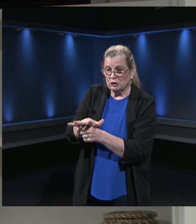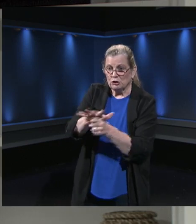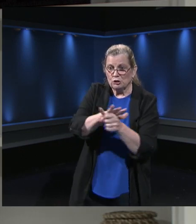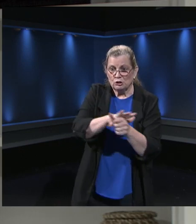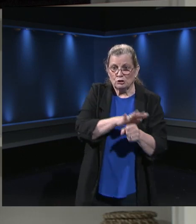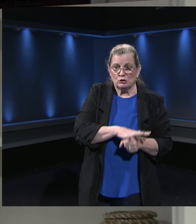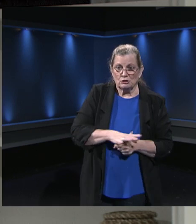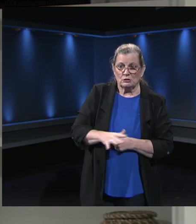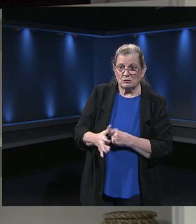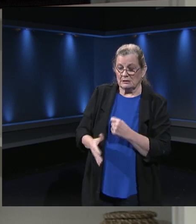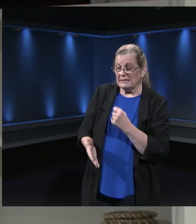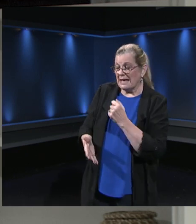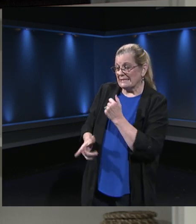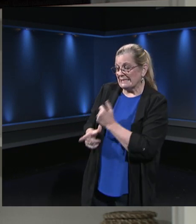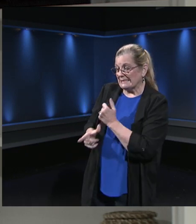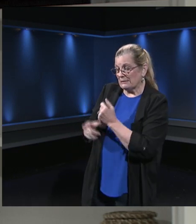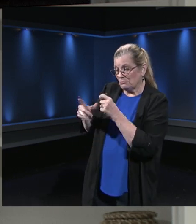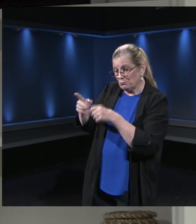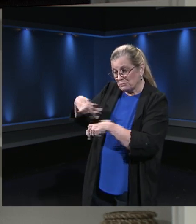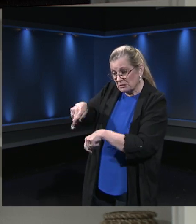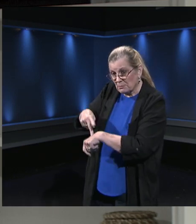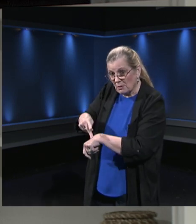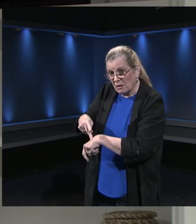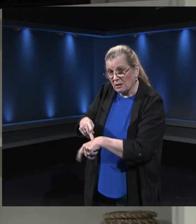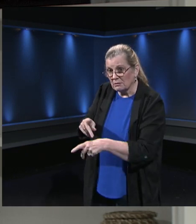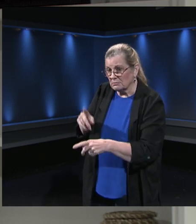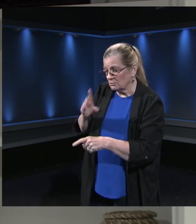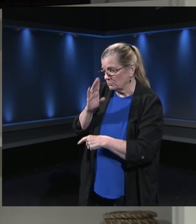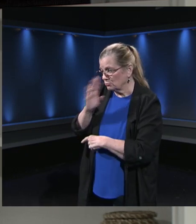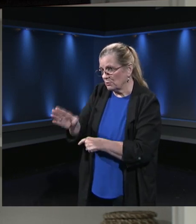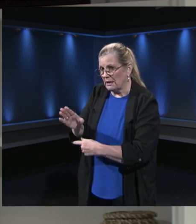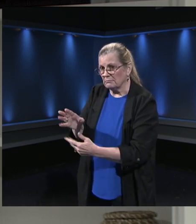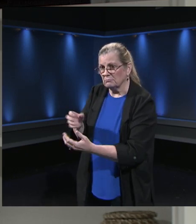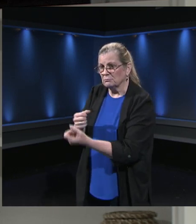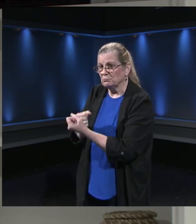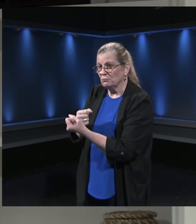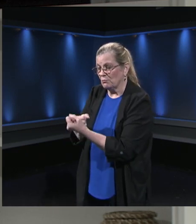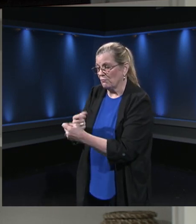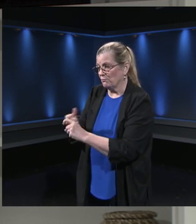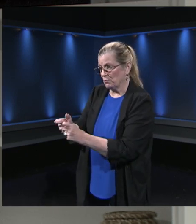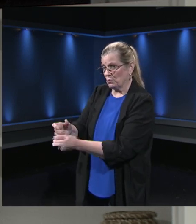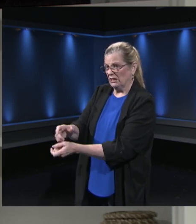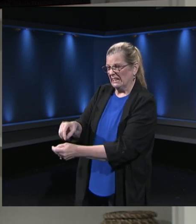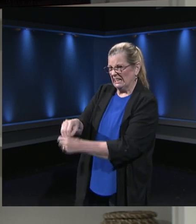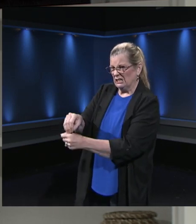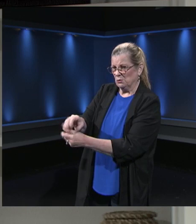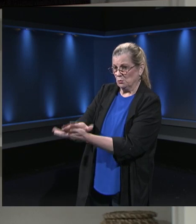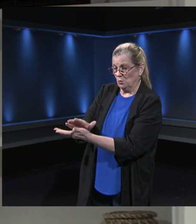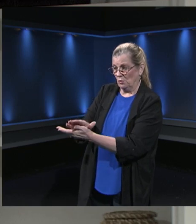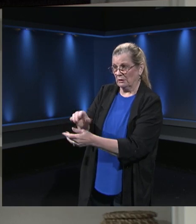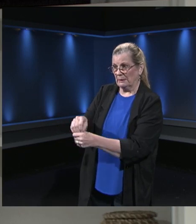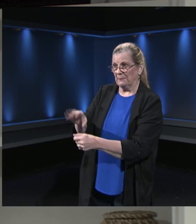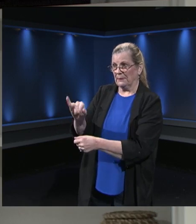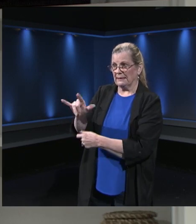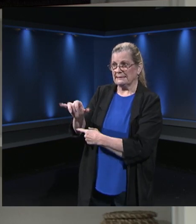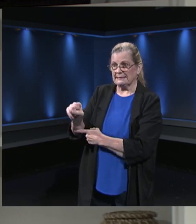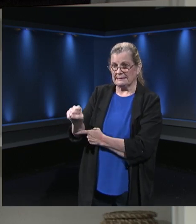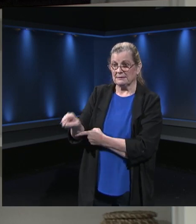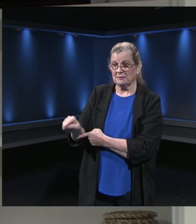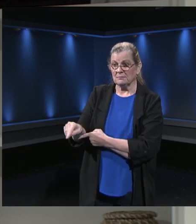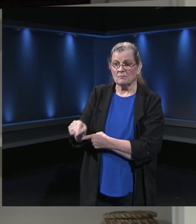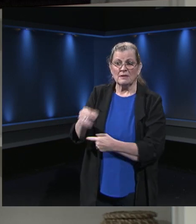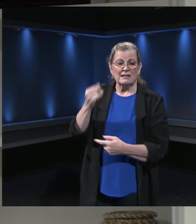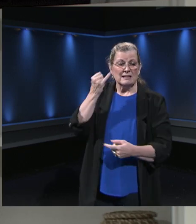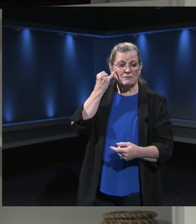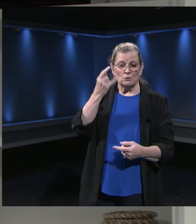principals to provide direct support to schools with challenges like this. So if you're a parent or a teacher and